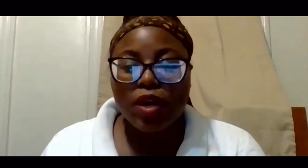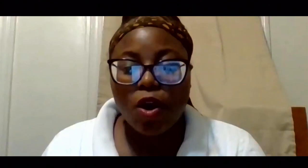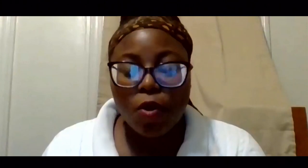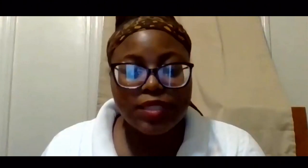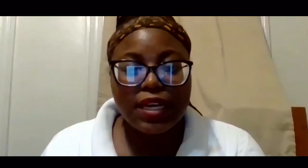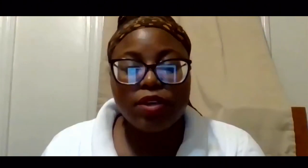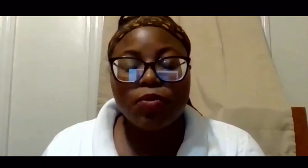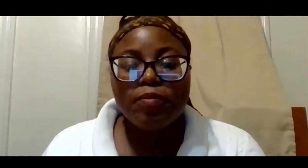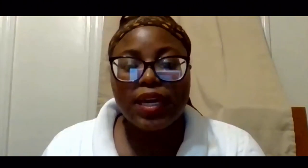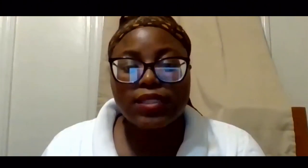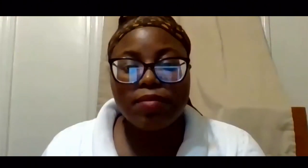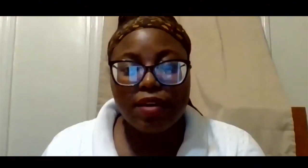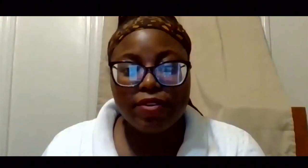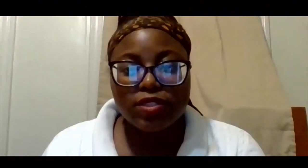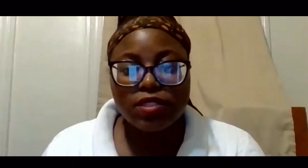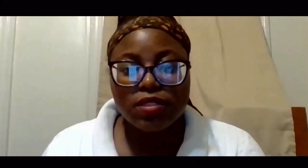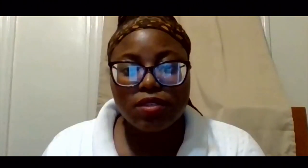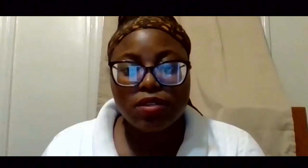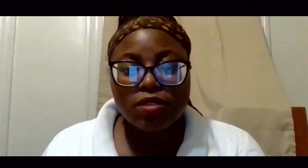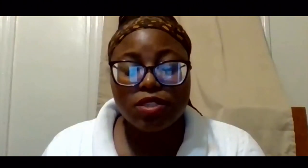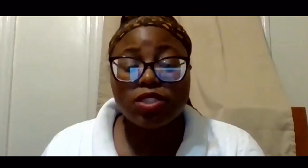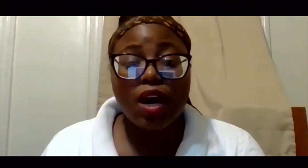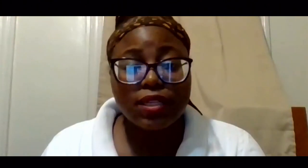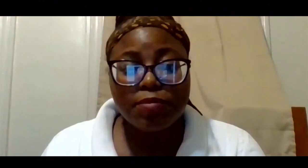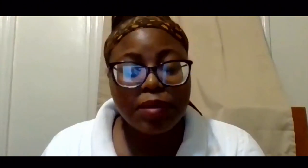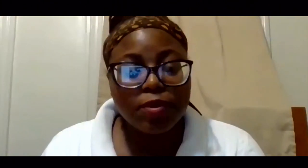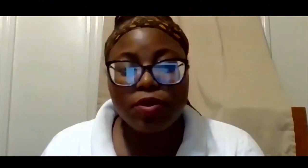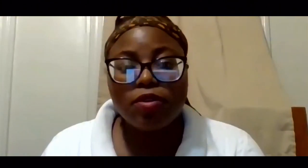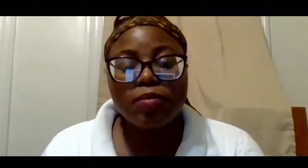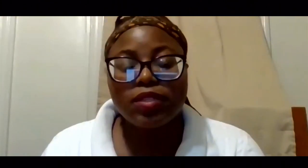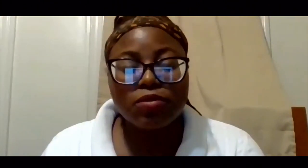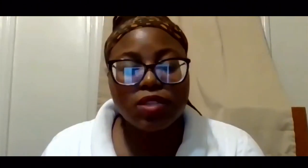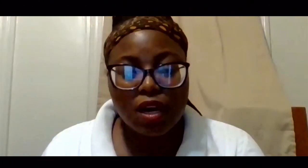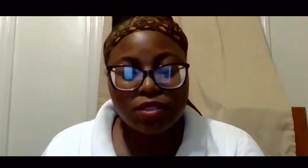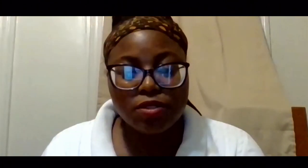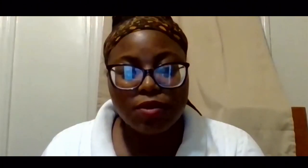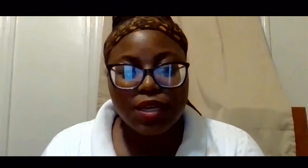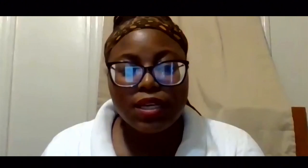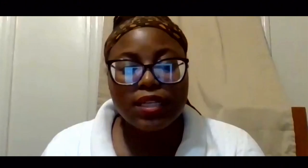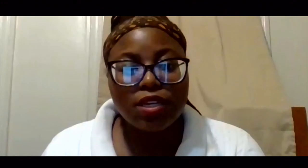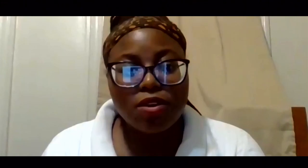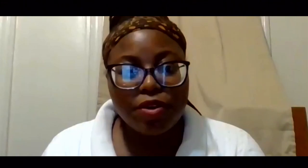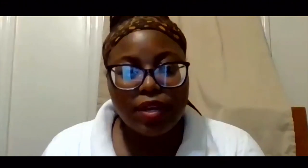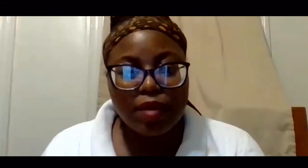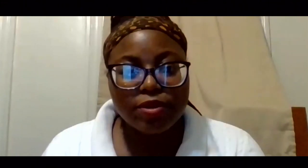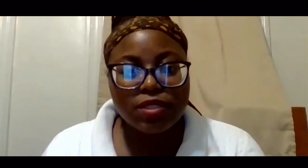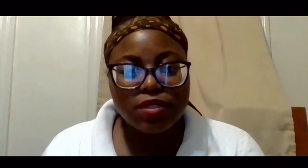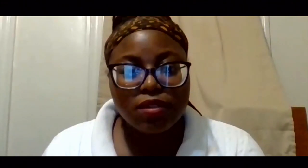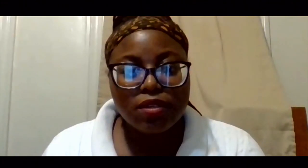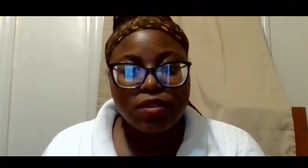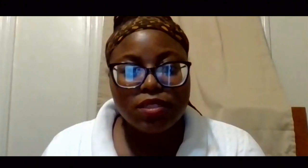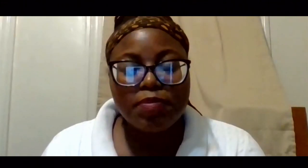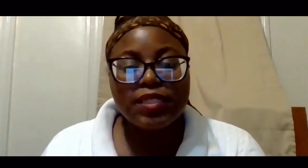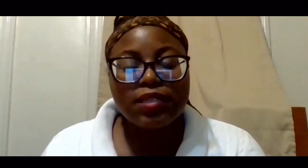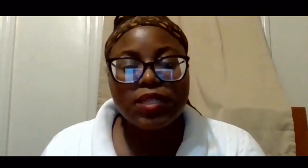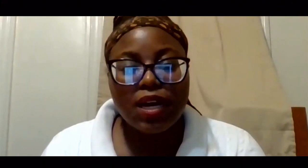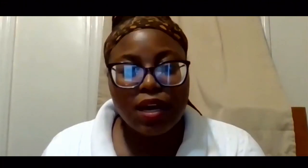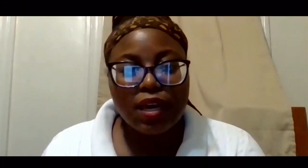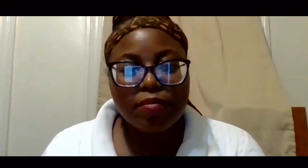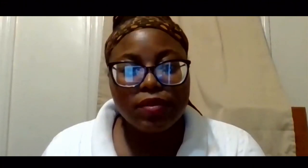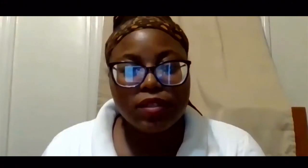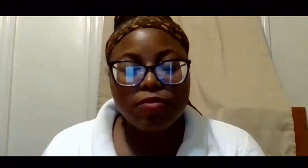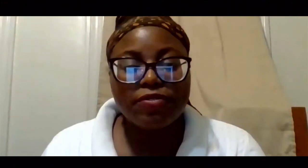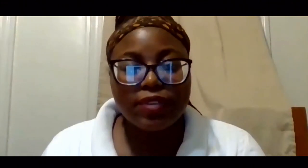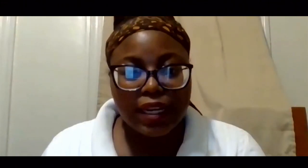What we hope is that you will make some efforts to talk to people who you normally don't talk to, get to know your neighbors, spend some